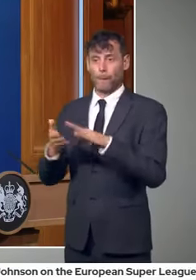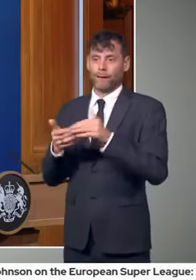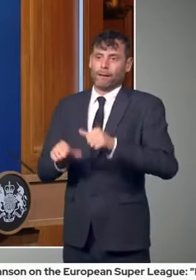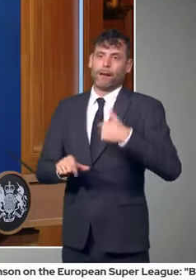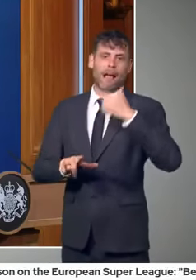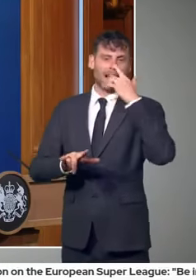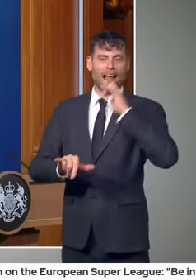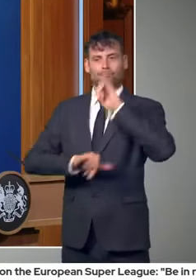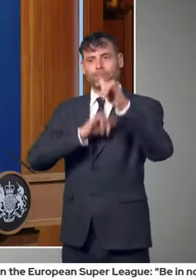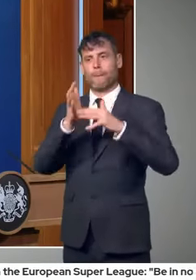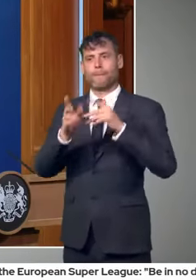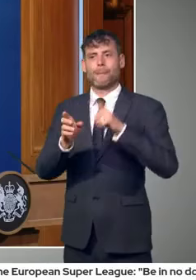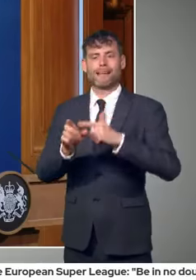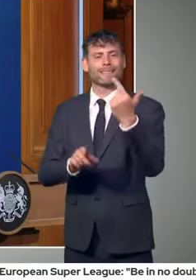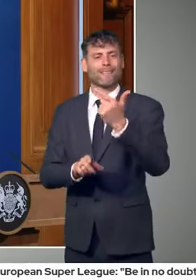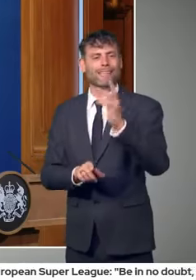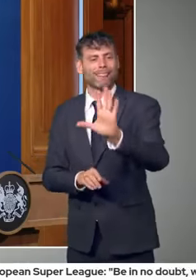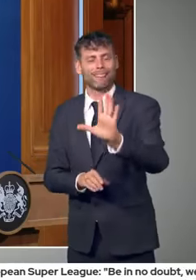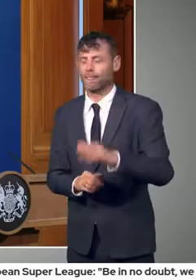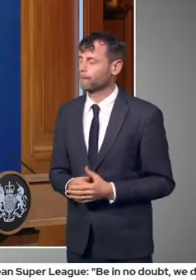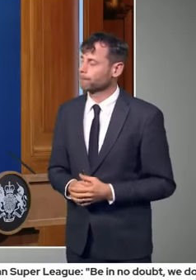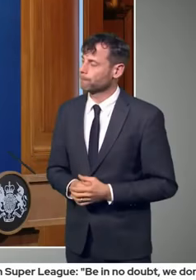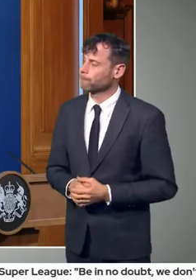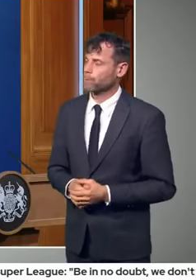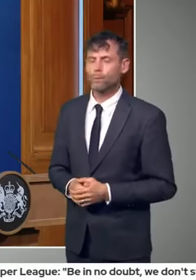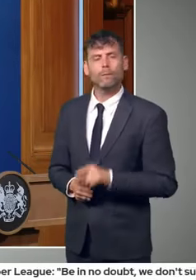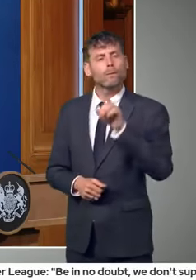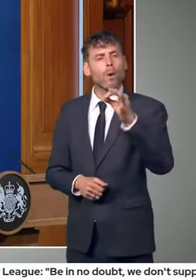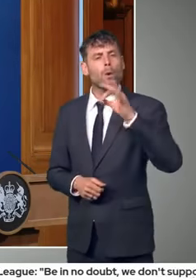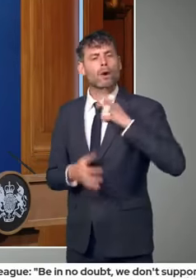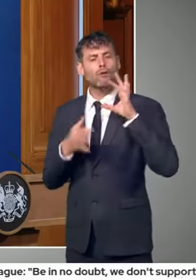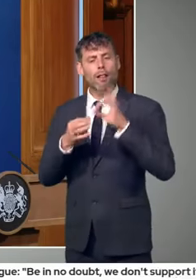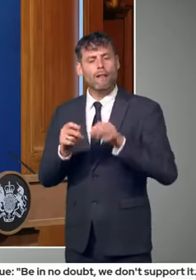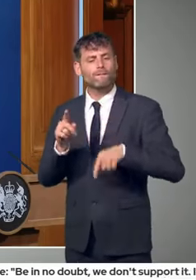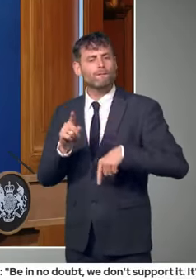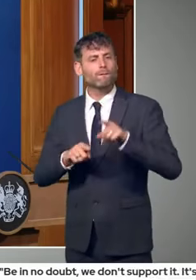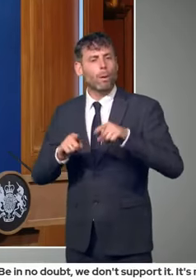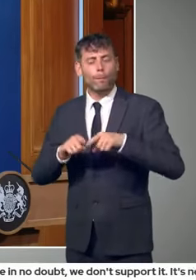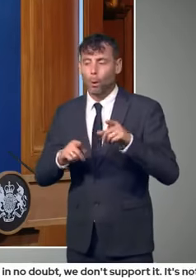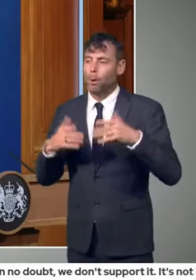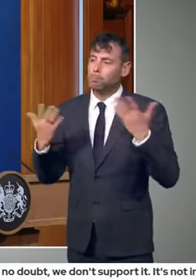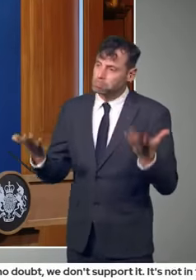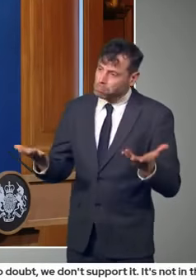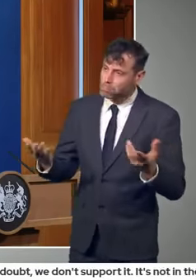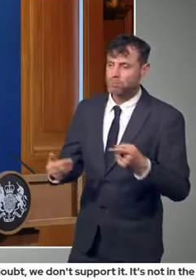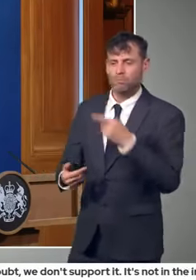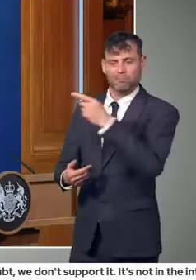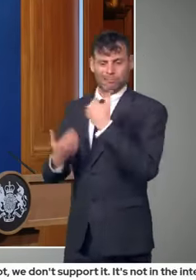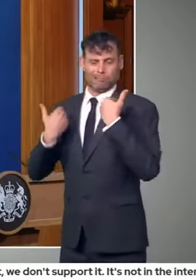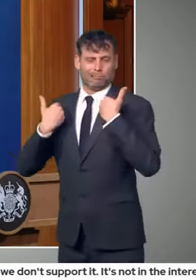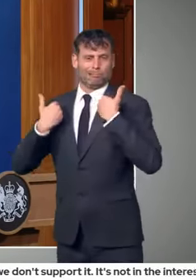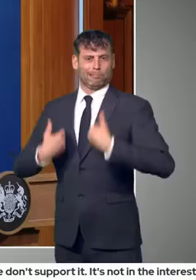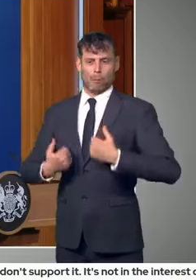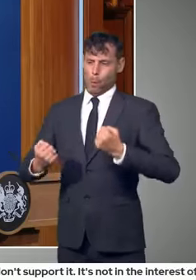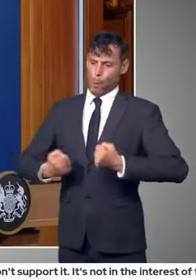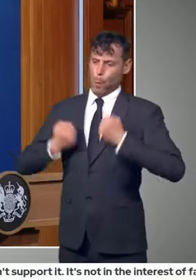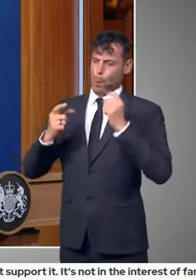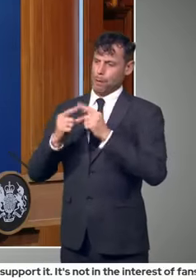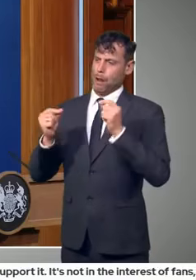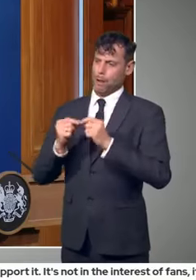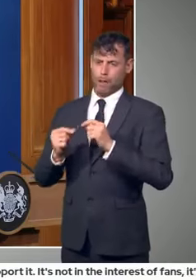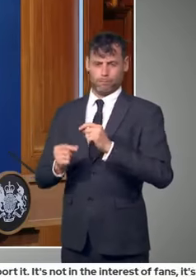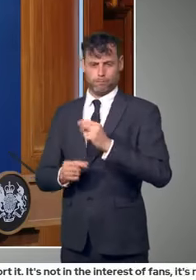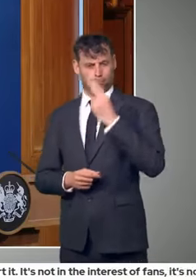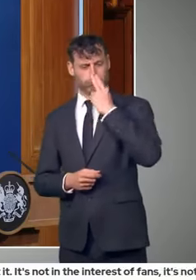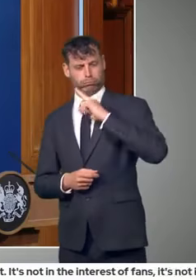football, what will I say to the, to the billionaire club owners? Well, I just, I say, I just say